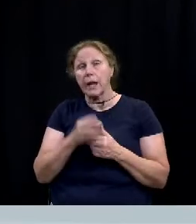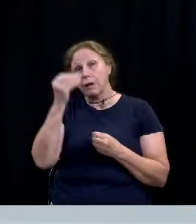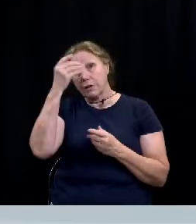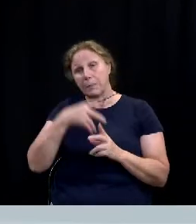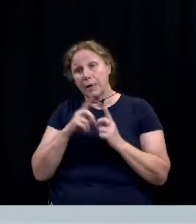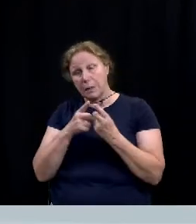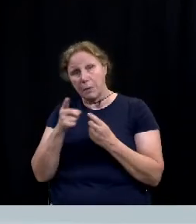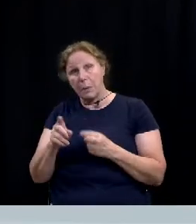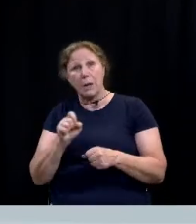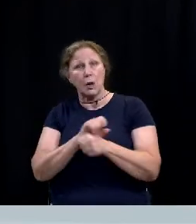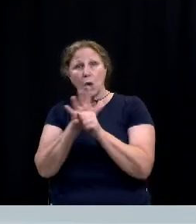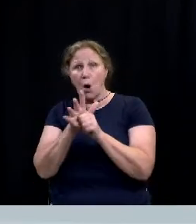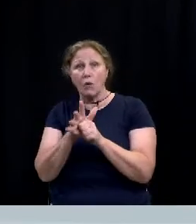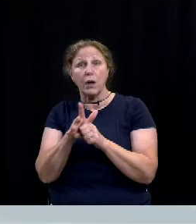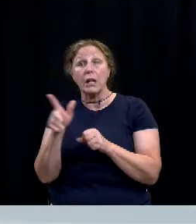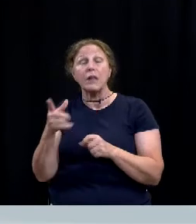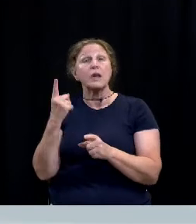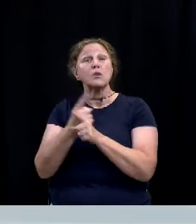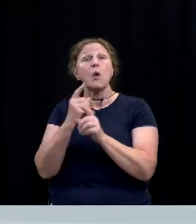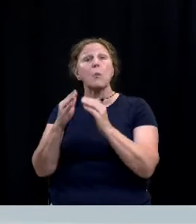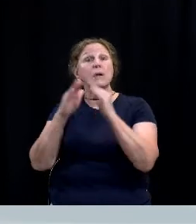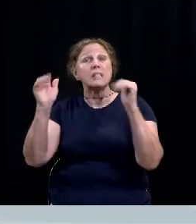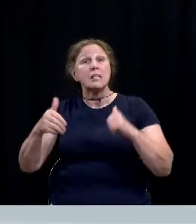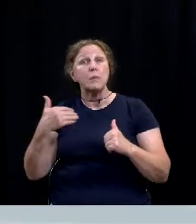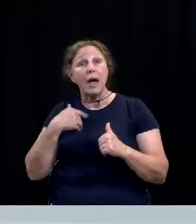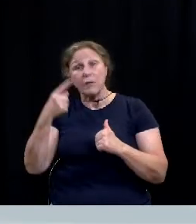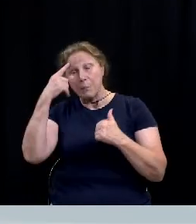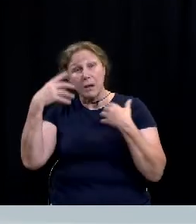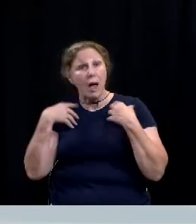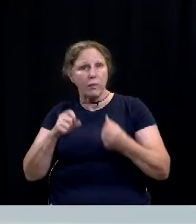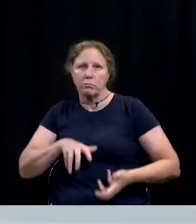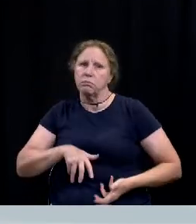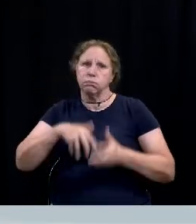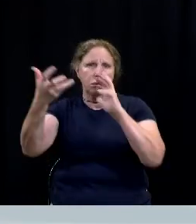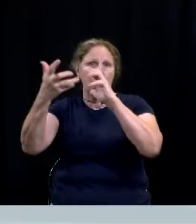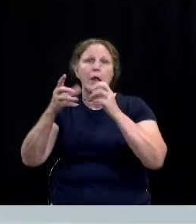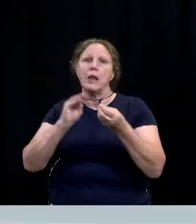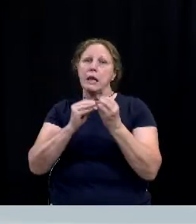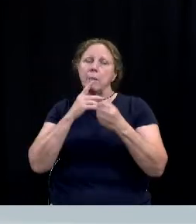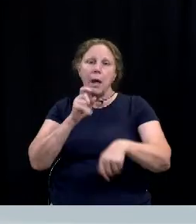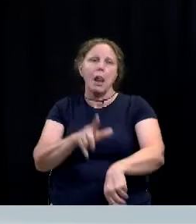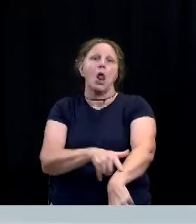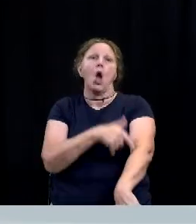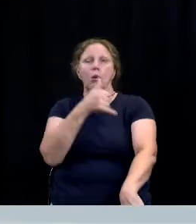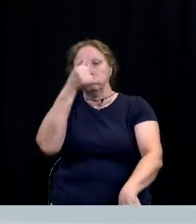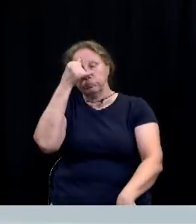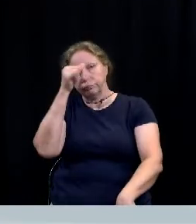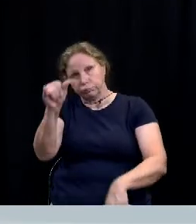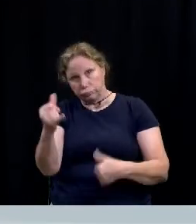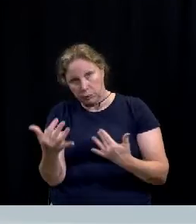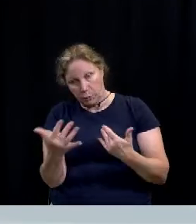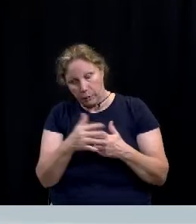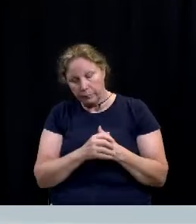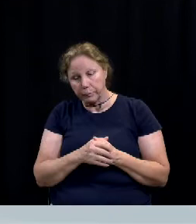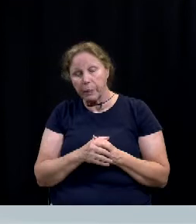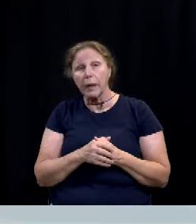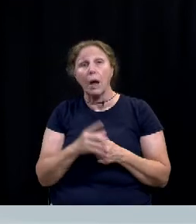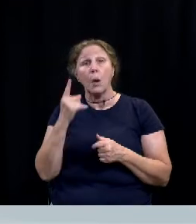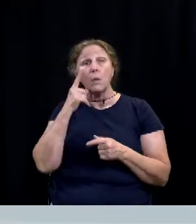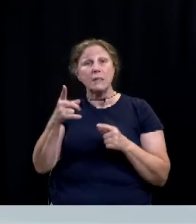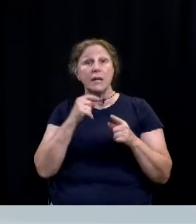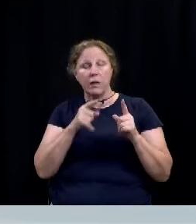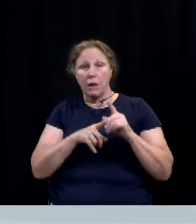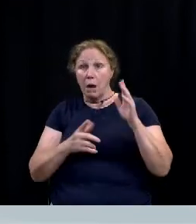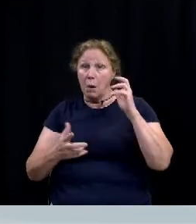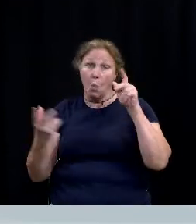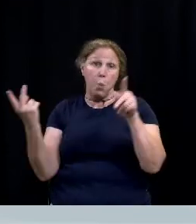is that COVID has disrupted the normal systems in place for mental health resulting in these numbers while this slide shows the extremes on length of these types